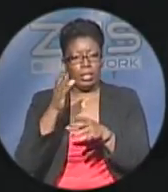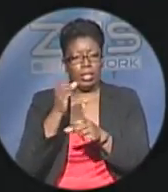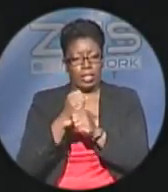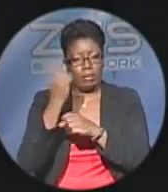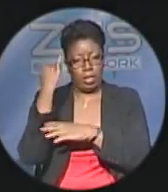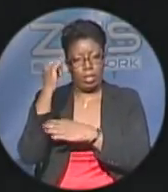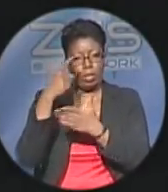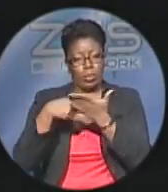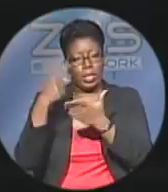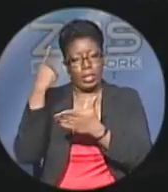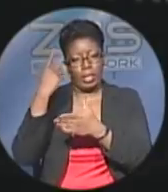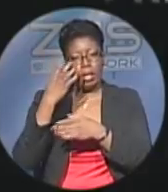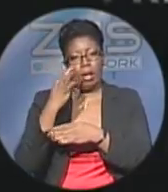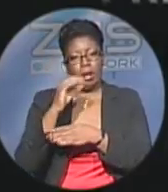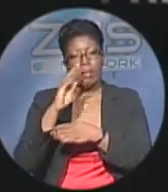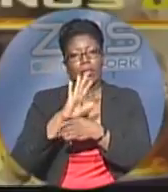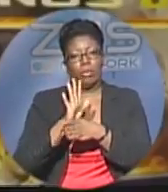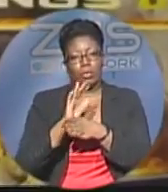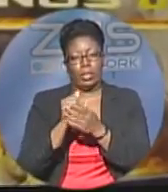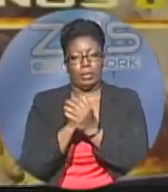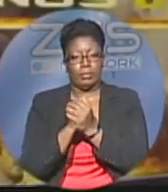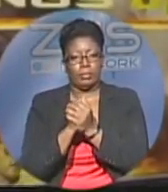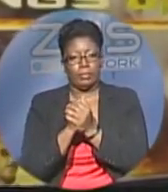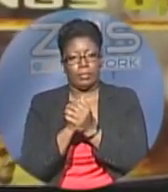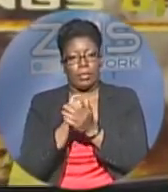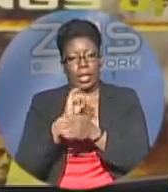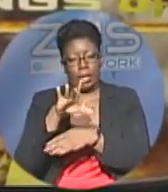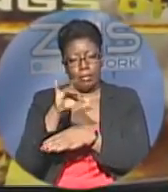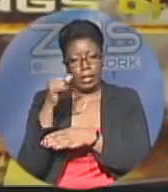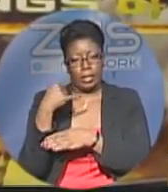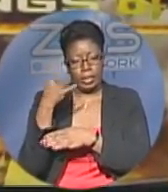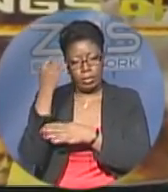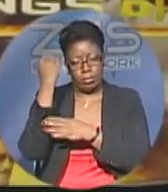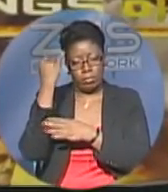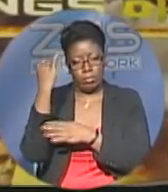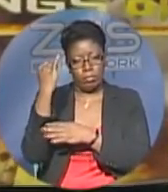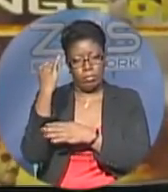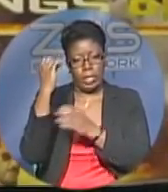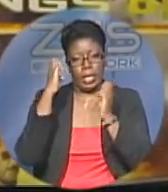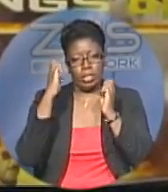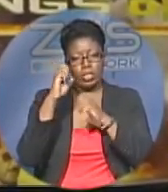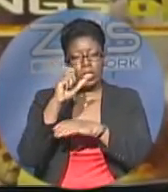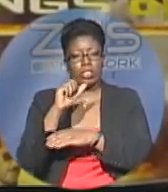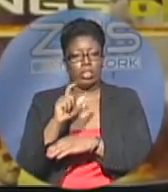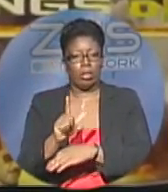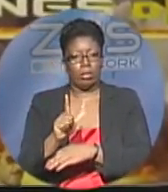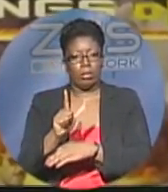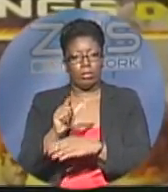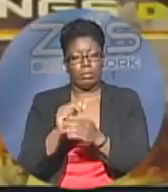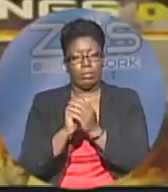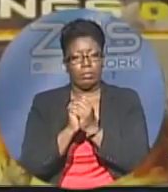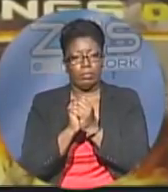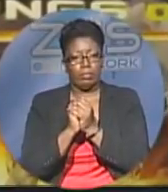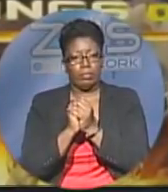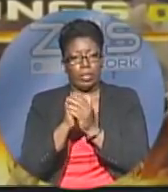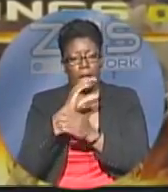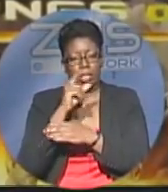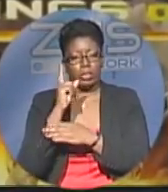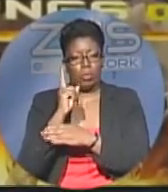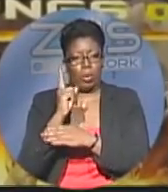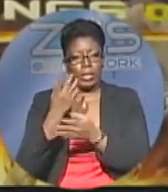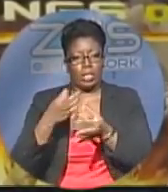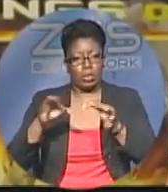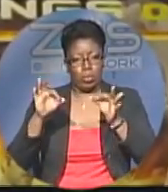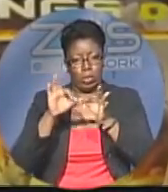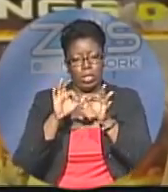documentary. I find it very enlightening, very educational, and one that is worthy of